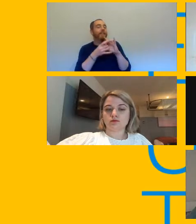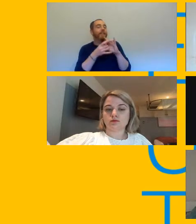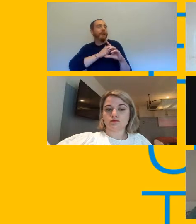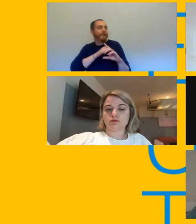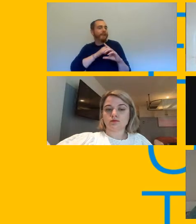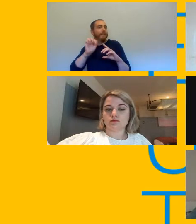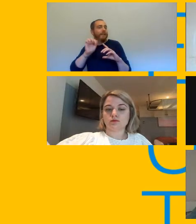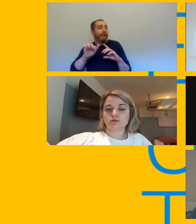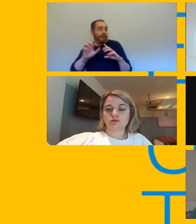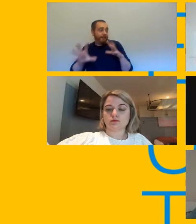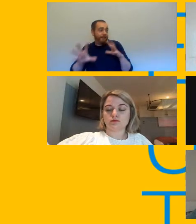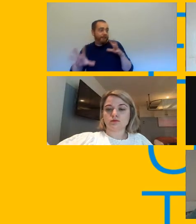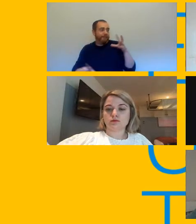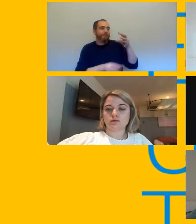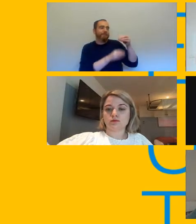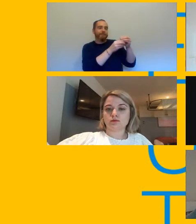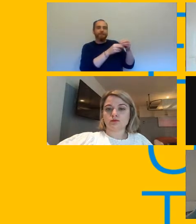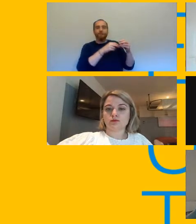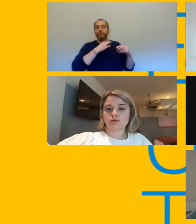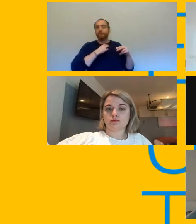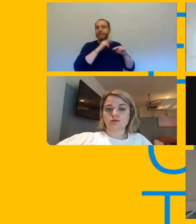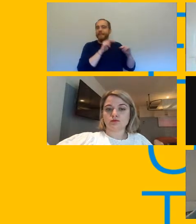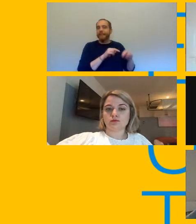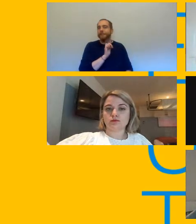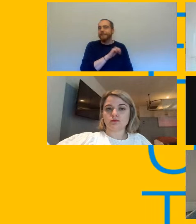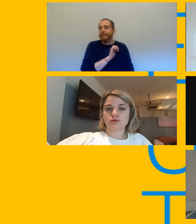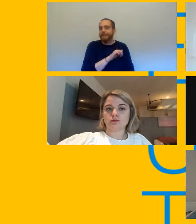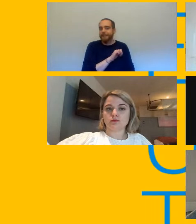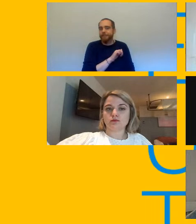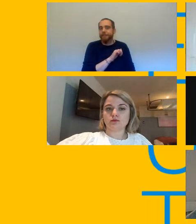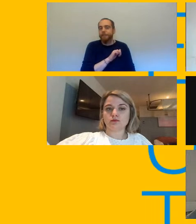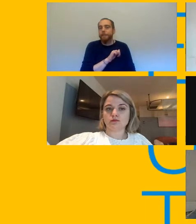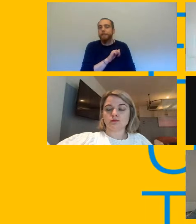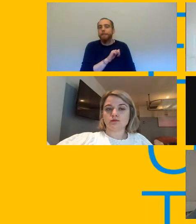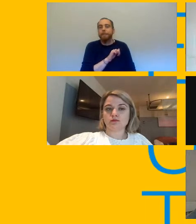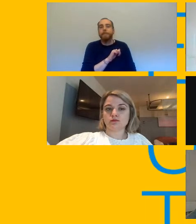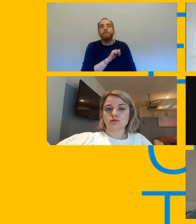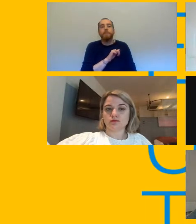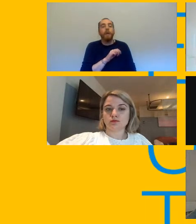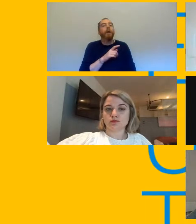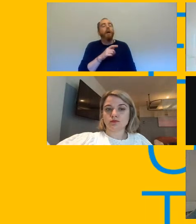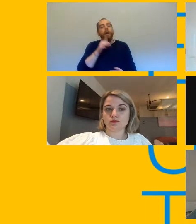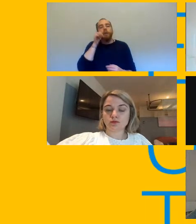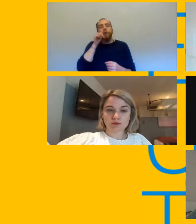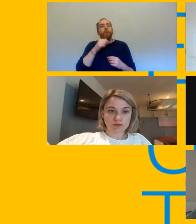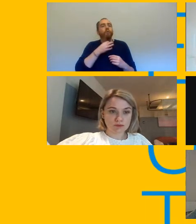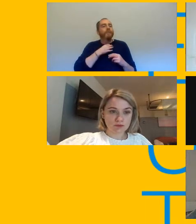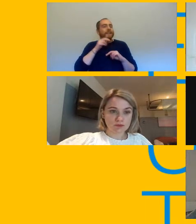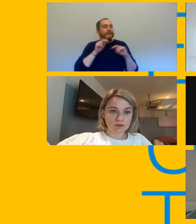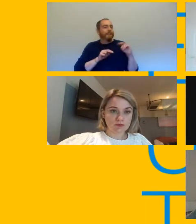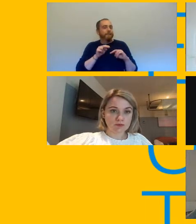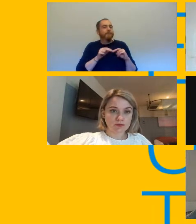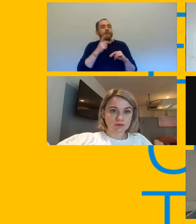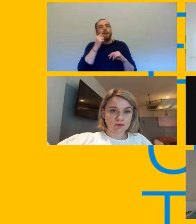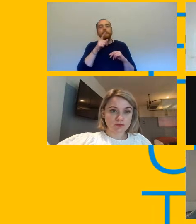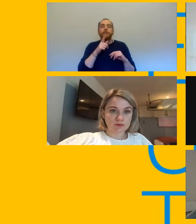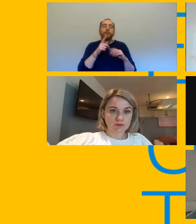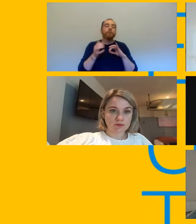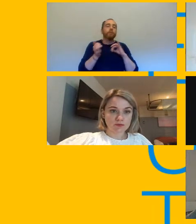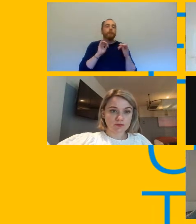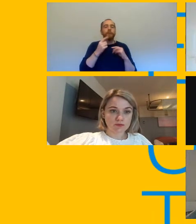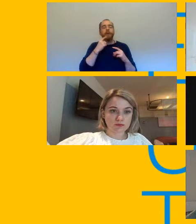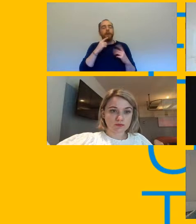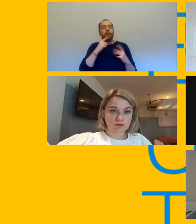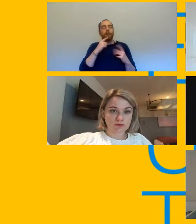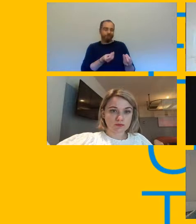assessments and i just want to say that i appreciate that risk assessments can seem like a useless um tool sometimes especially when